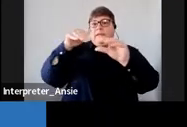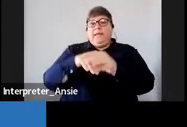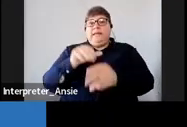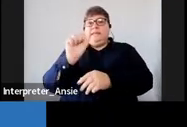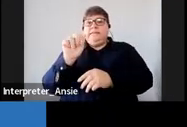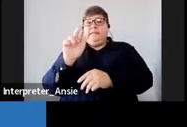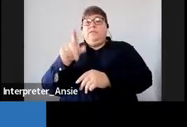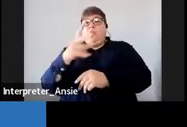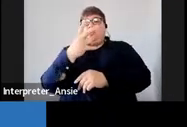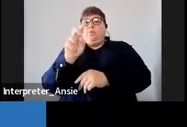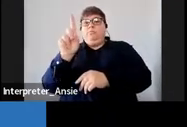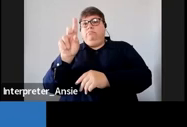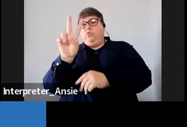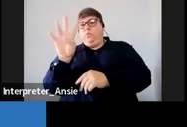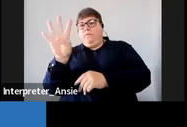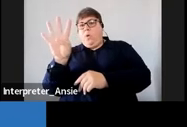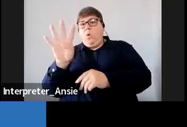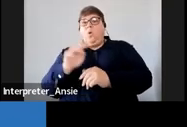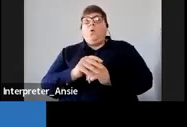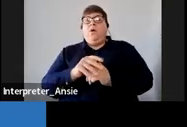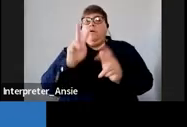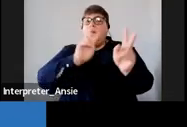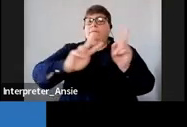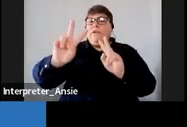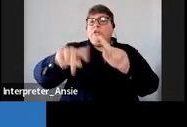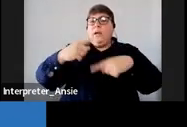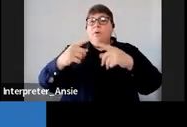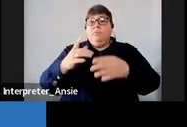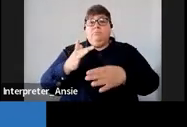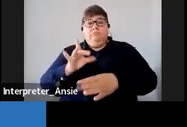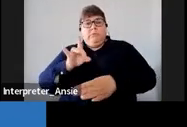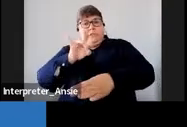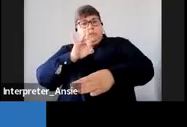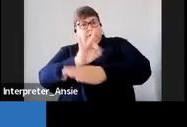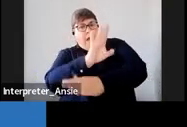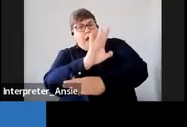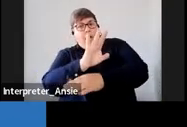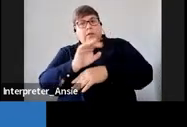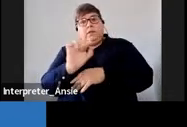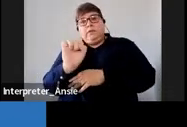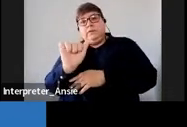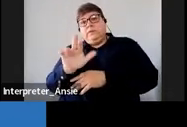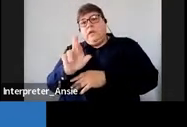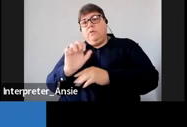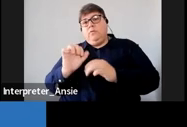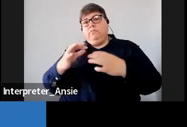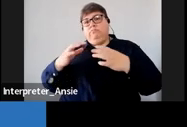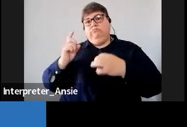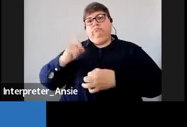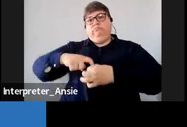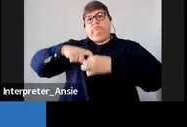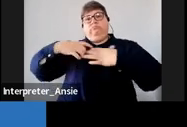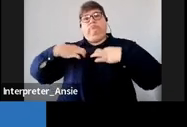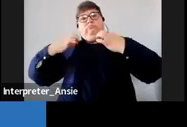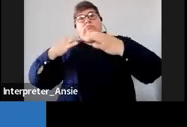our vision is about building a smart modern SARS with questionable integrity trusted and admired by